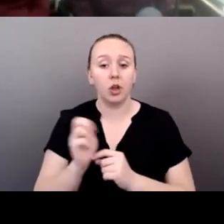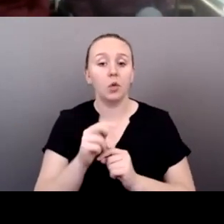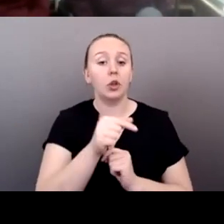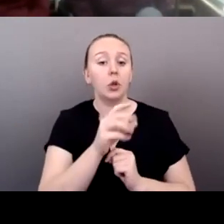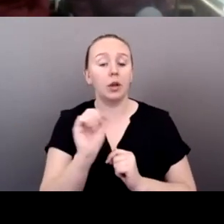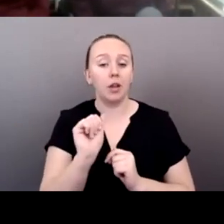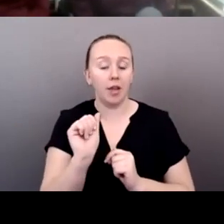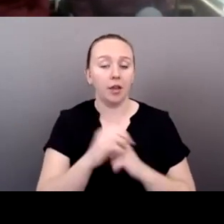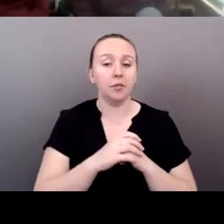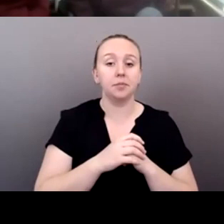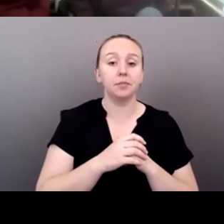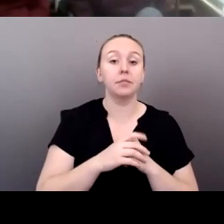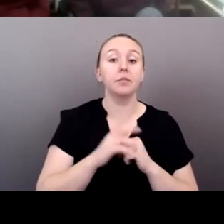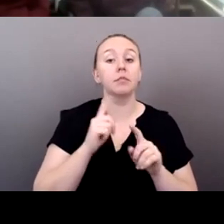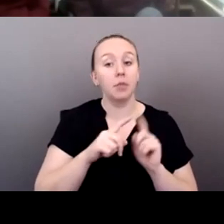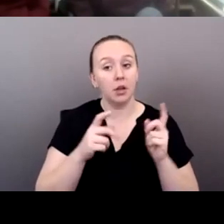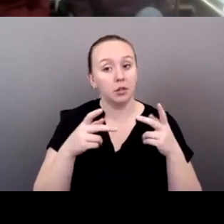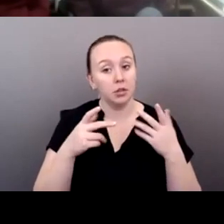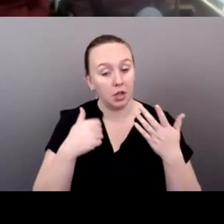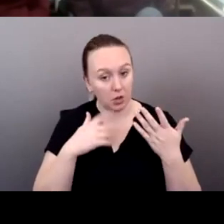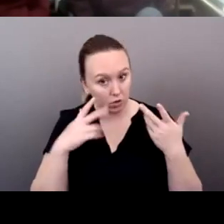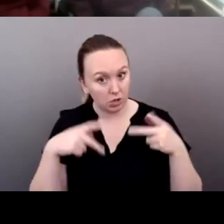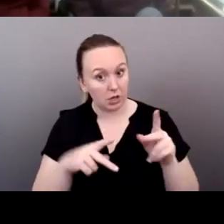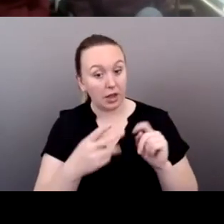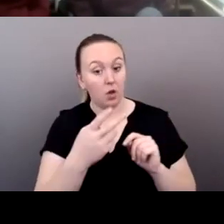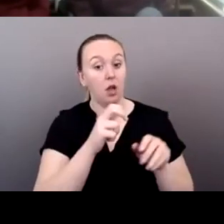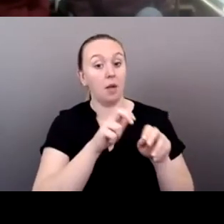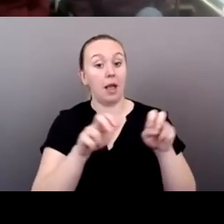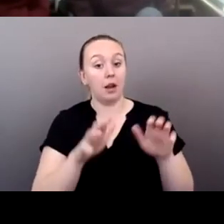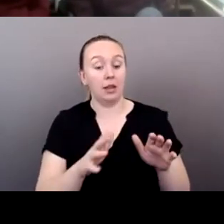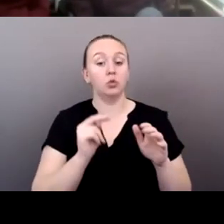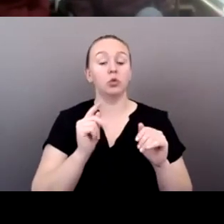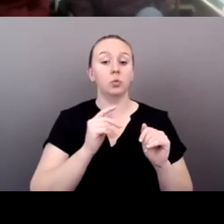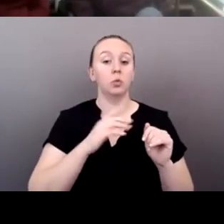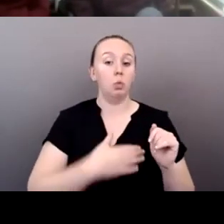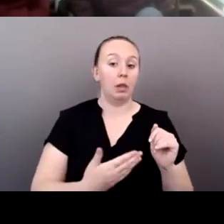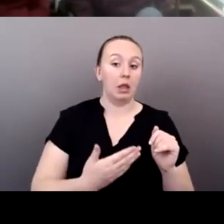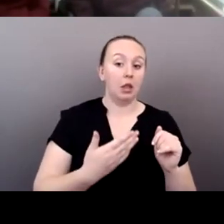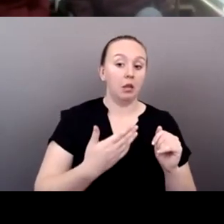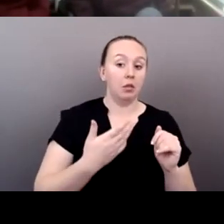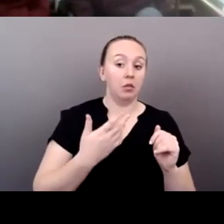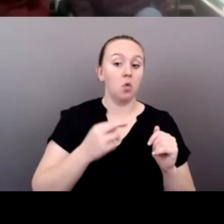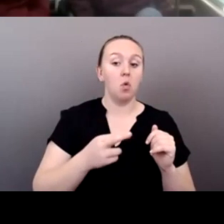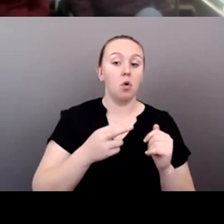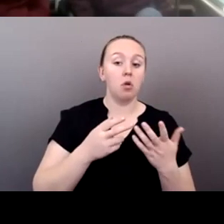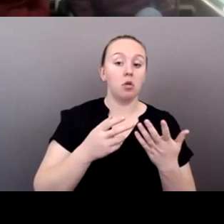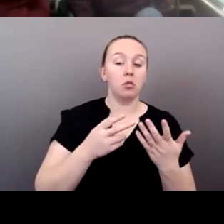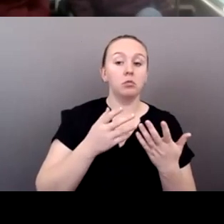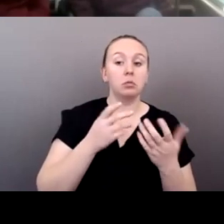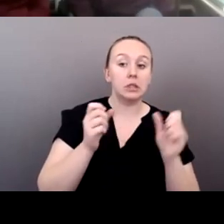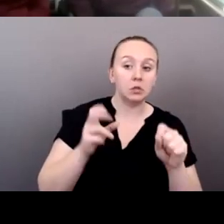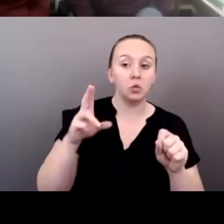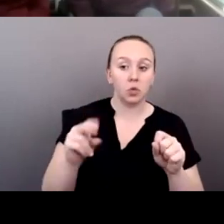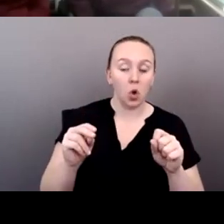I will, however, allow my panelists to either opt in or opt out of these questions, um, at your discretion. So please don't feel any pressure